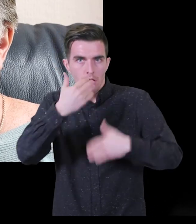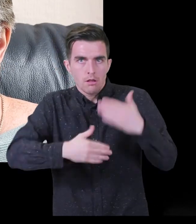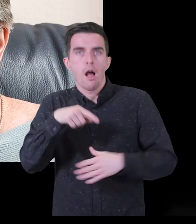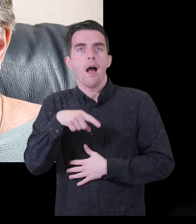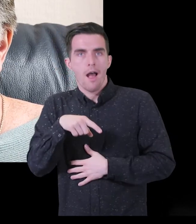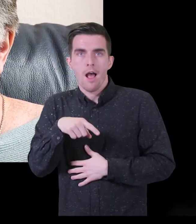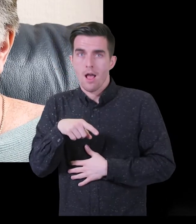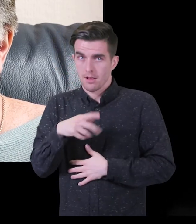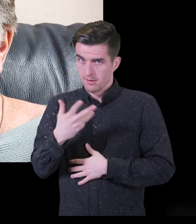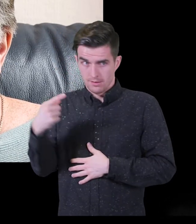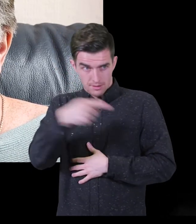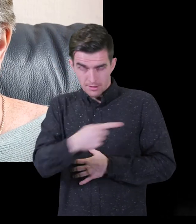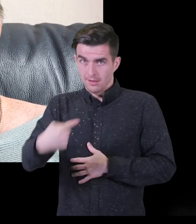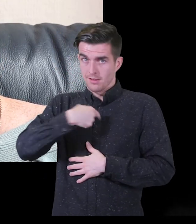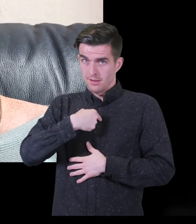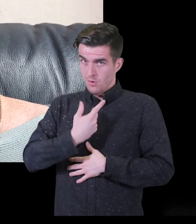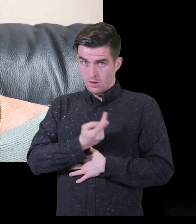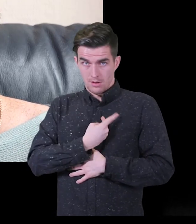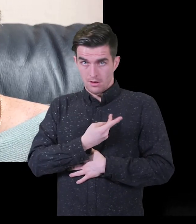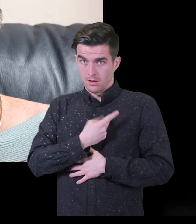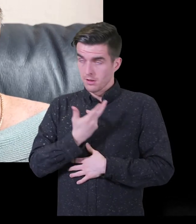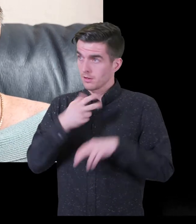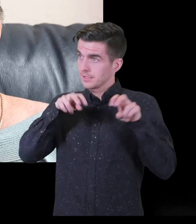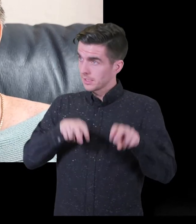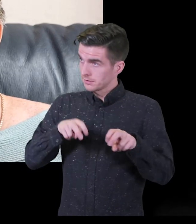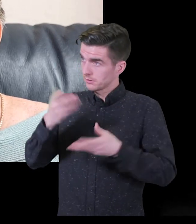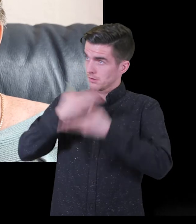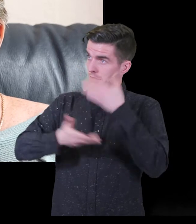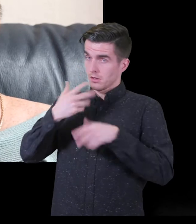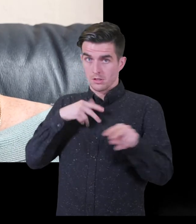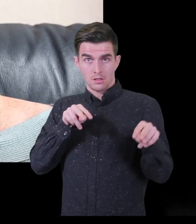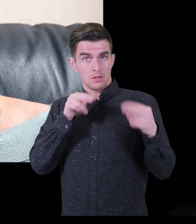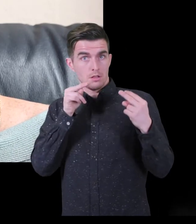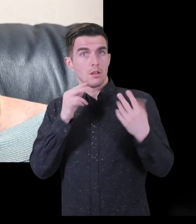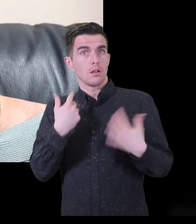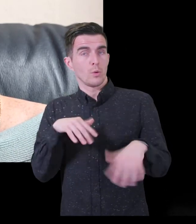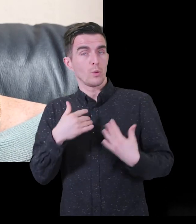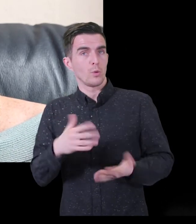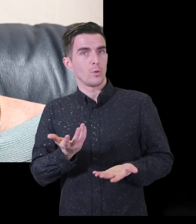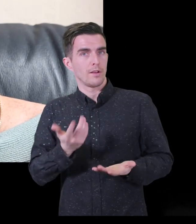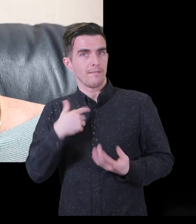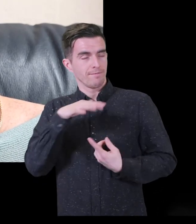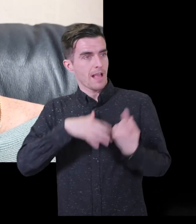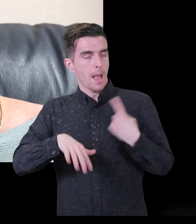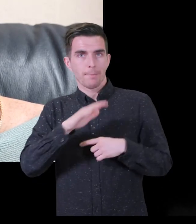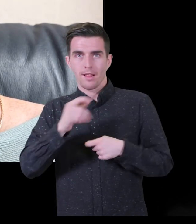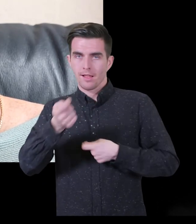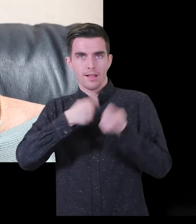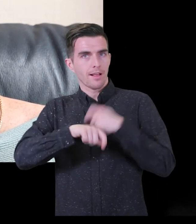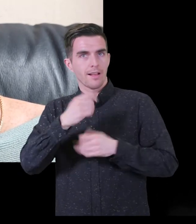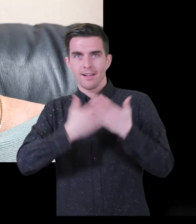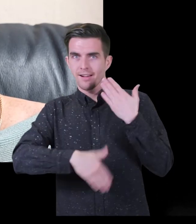impacting on me and was there anything that could be done to help and support me in the situation.